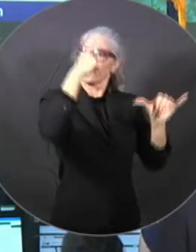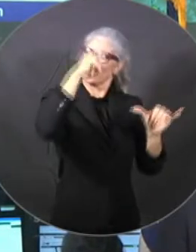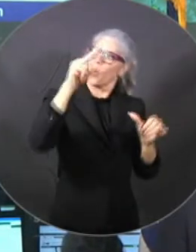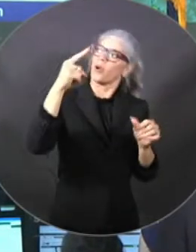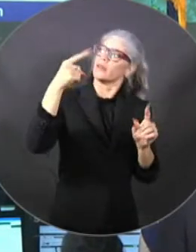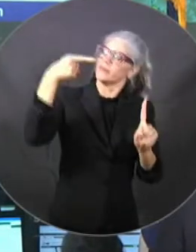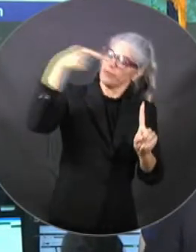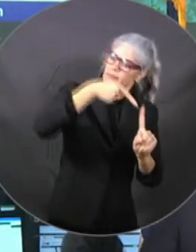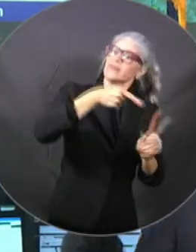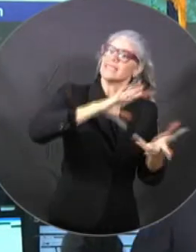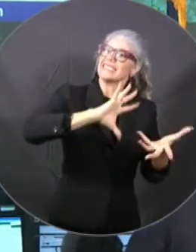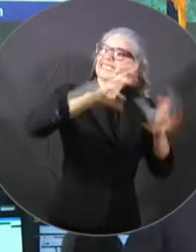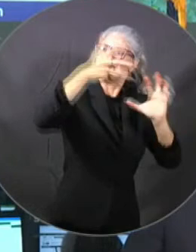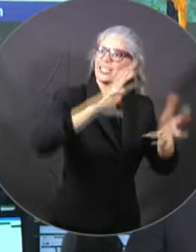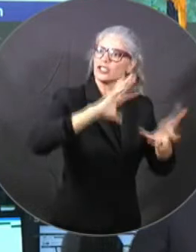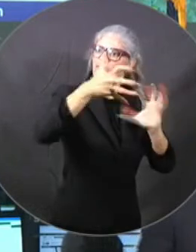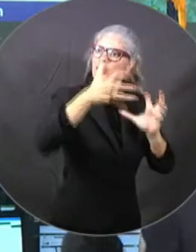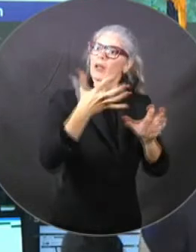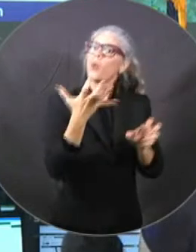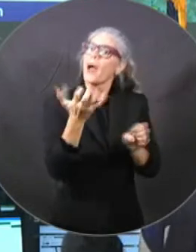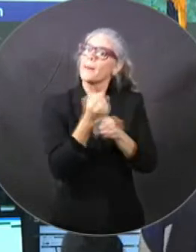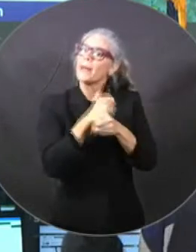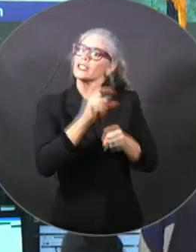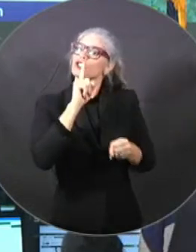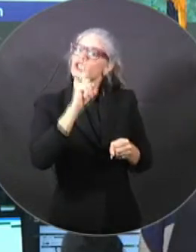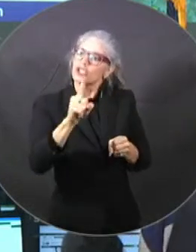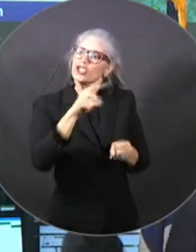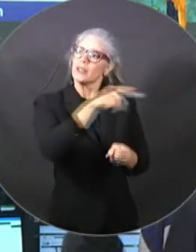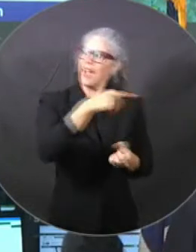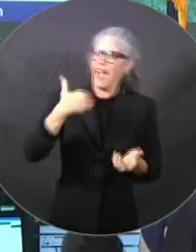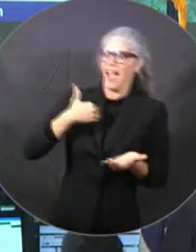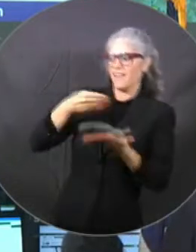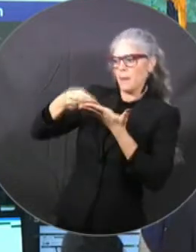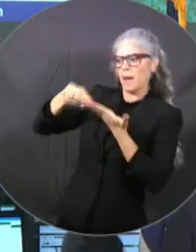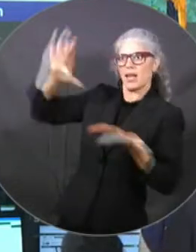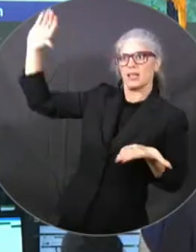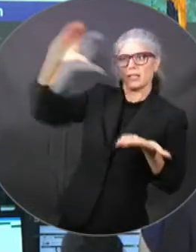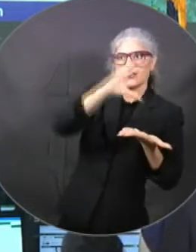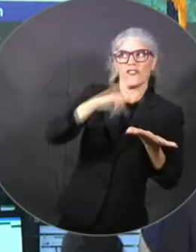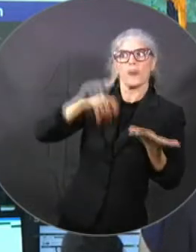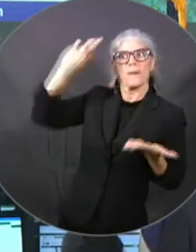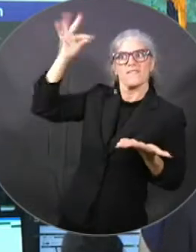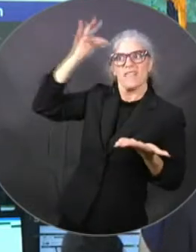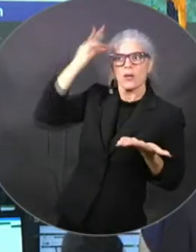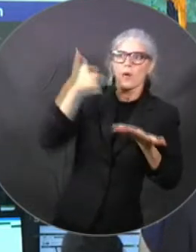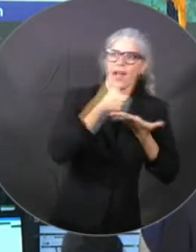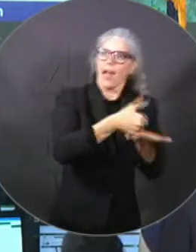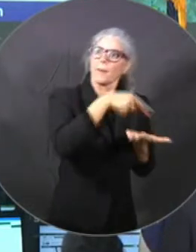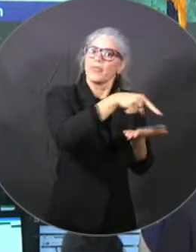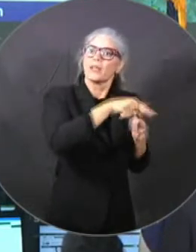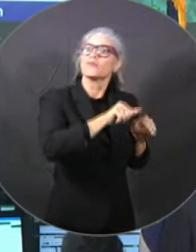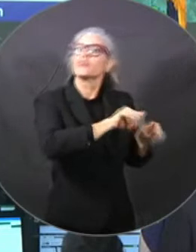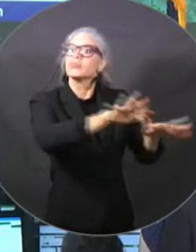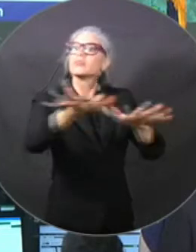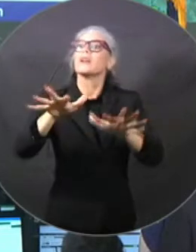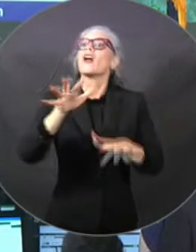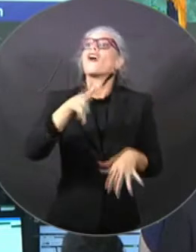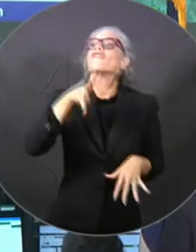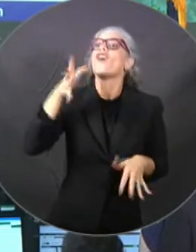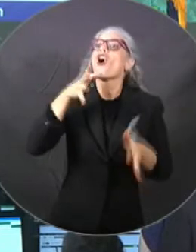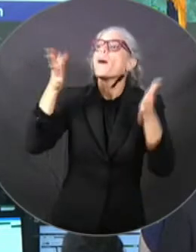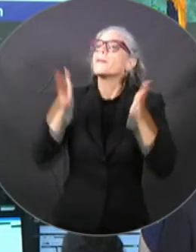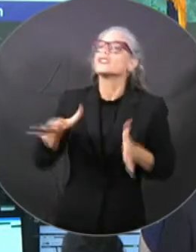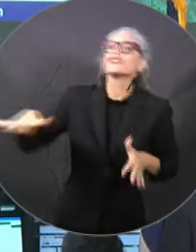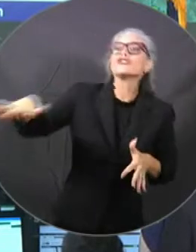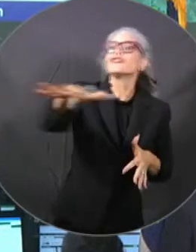coming through the Department of Agriculture at the federal level through our Department of Agriculture so that we can help farmers recover in this area. We need